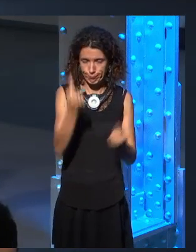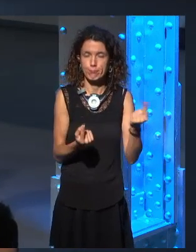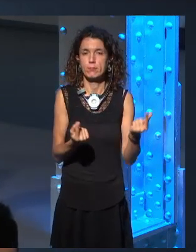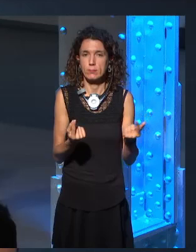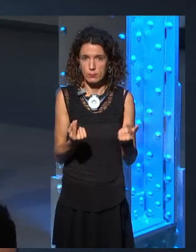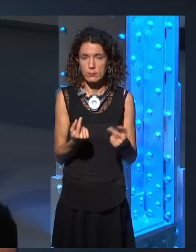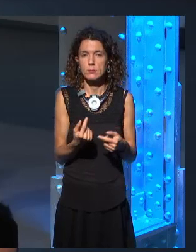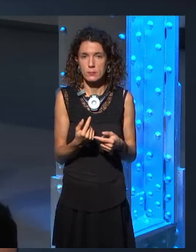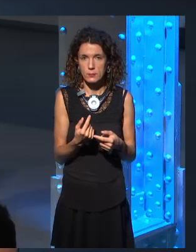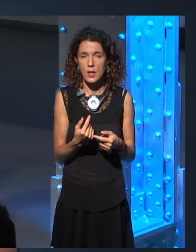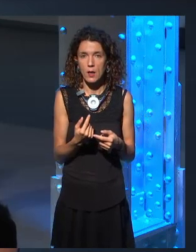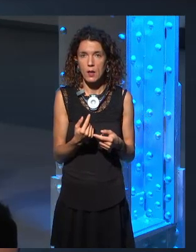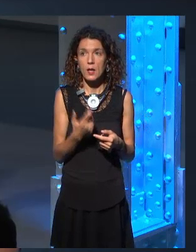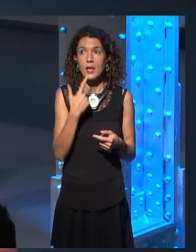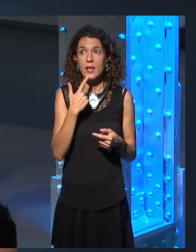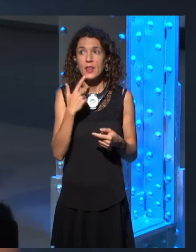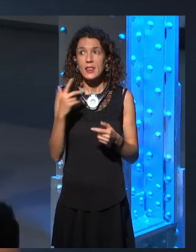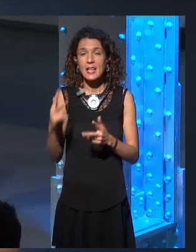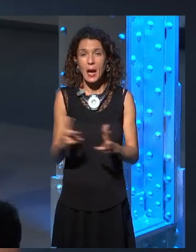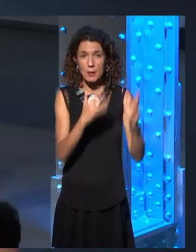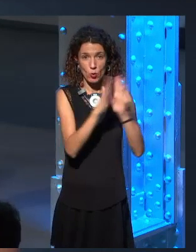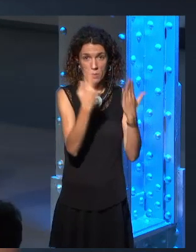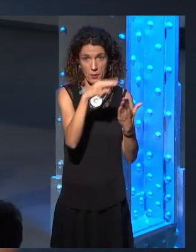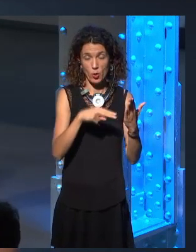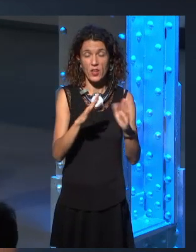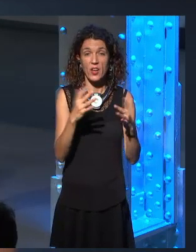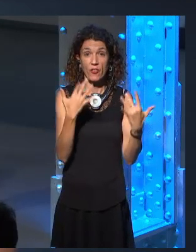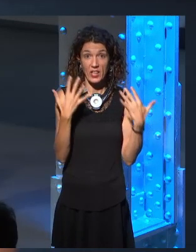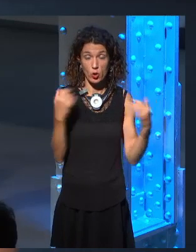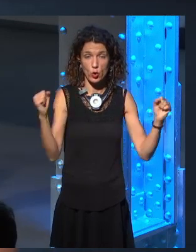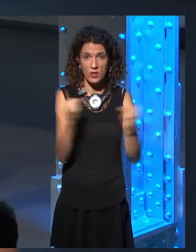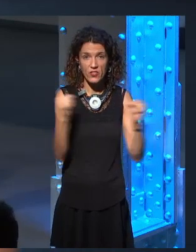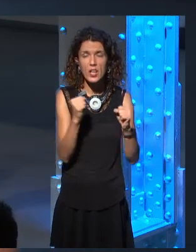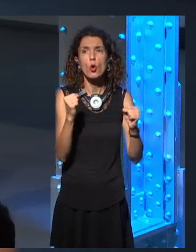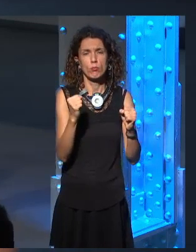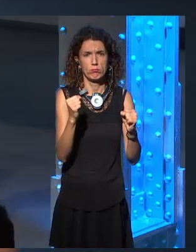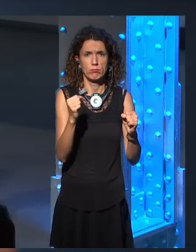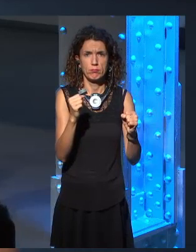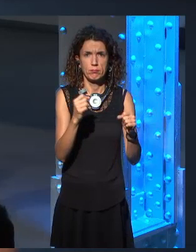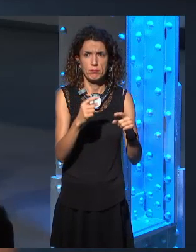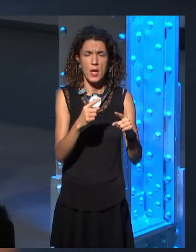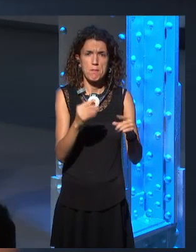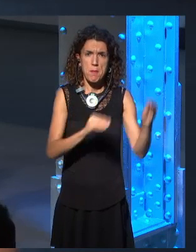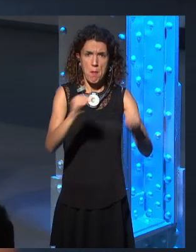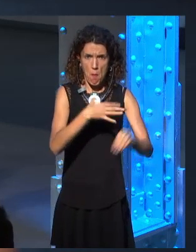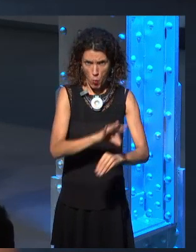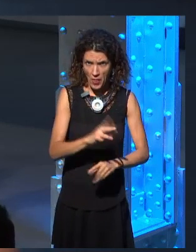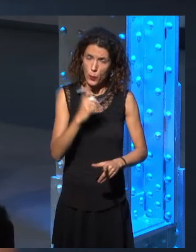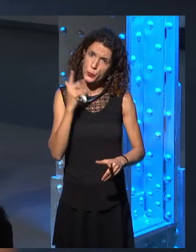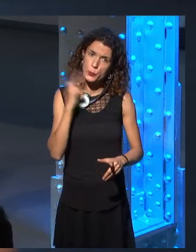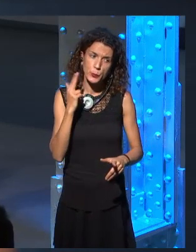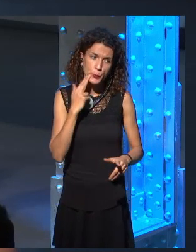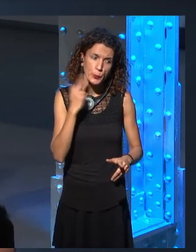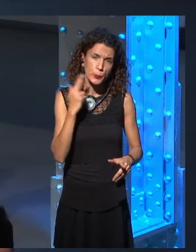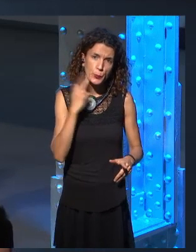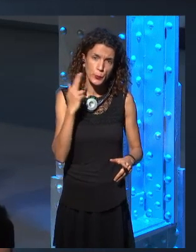a lot of possibilities for what's going to happen. Um, but it feels like we're, we're just a little too early to be able